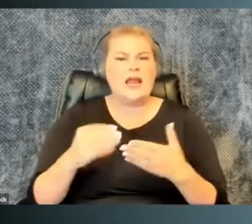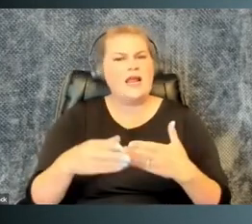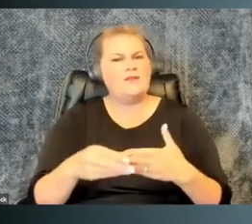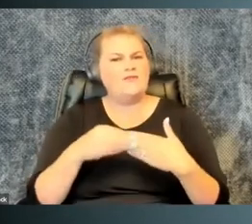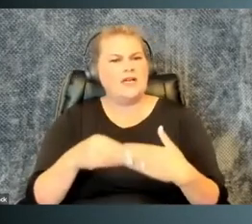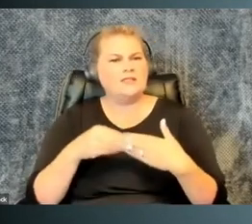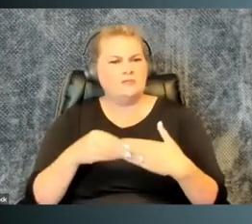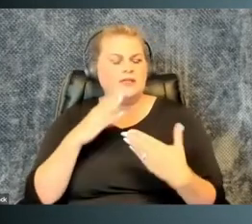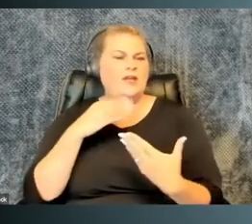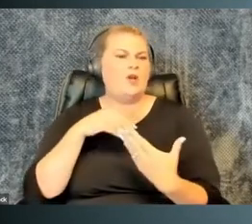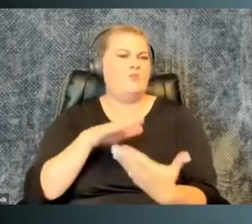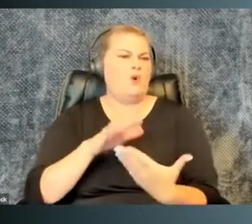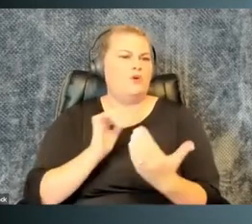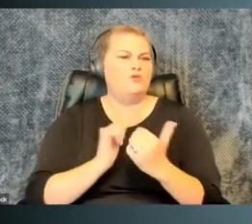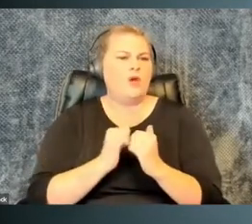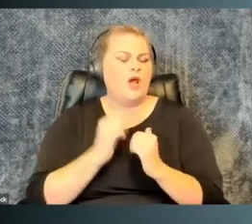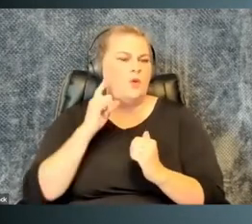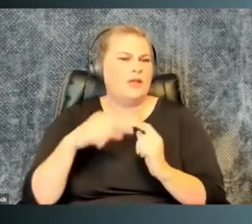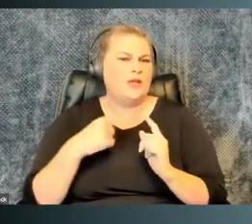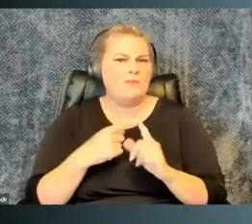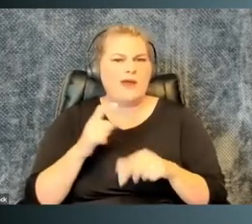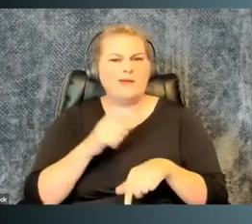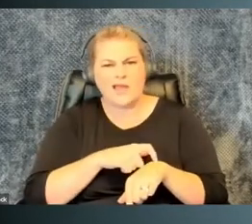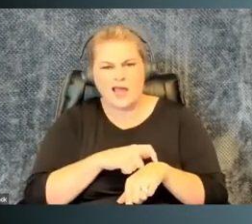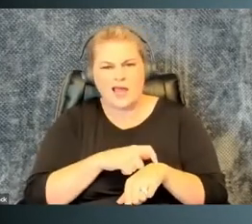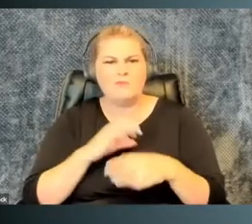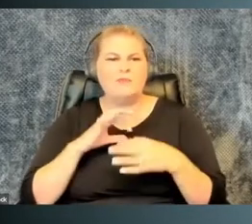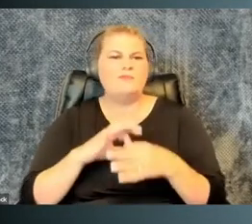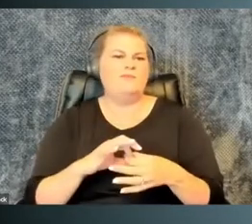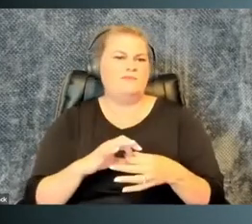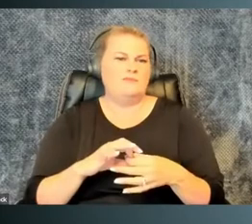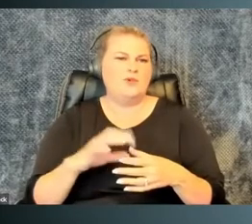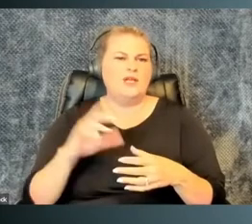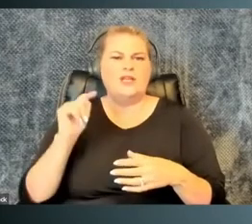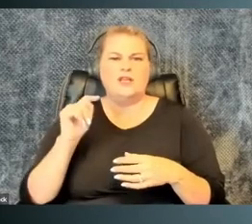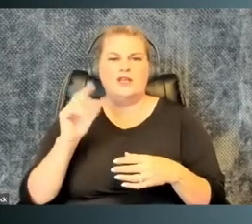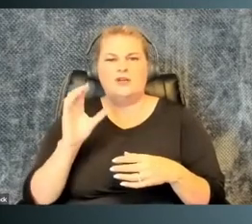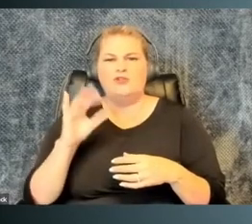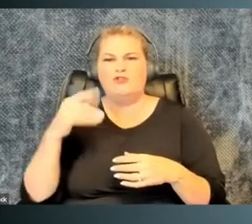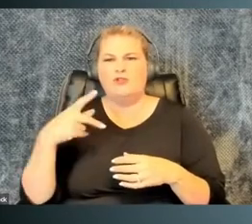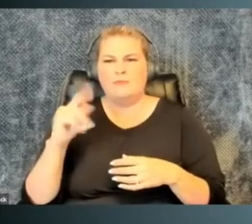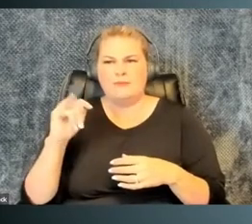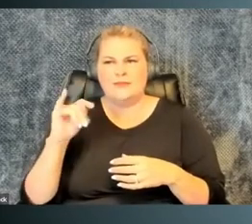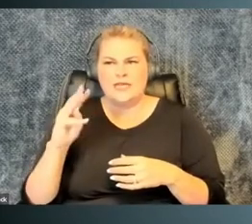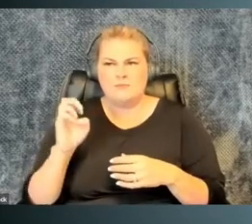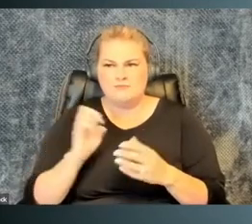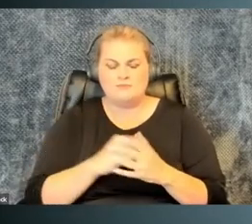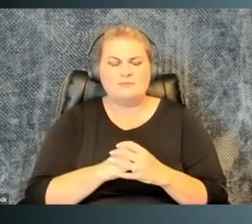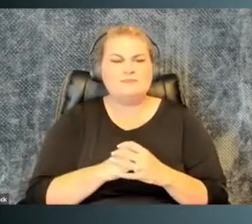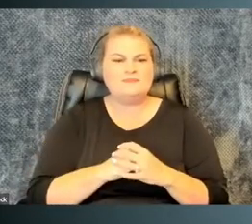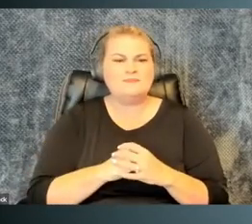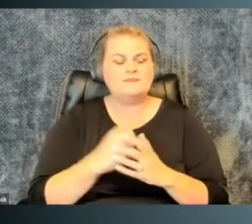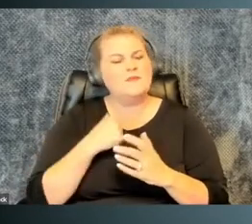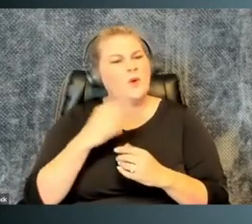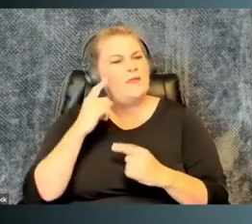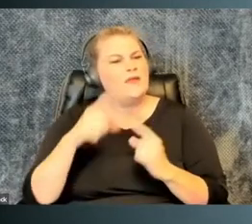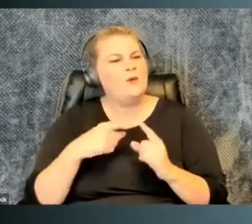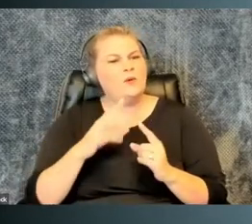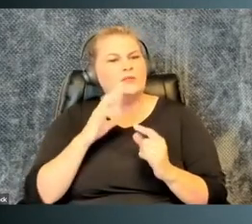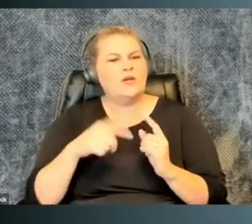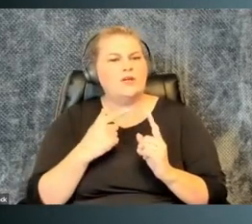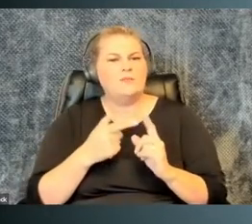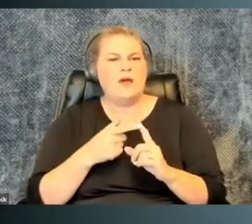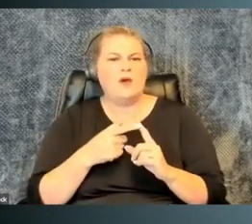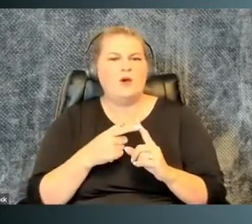go, how we plan, and a sort of flexibility and approach to how we think about time in the case of crip time. Elian This,